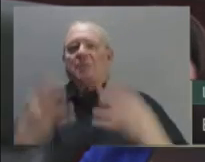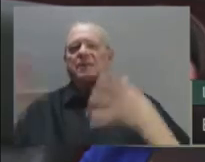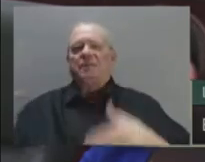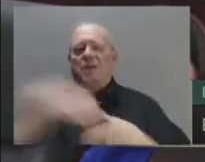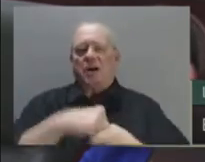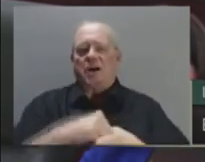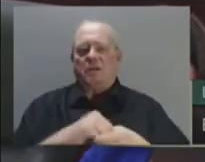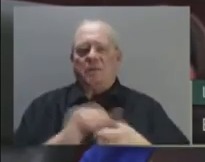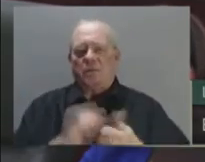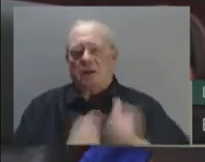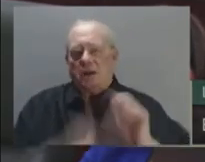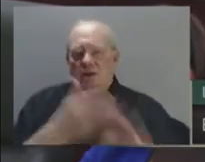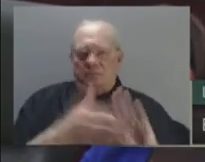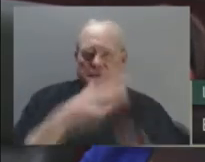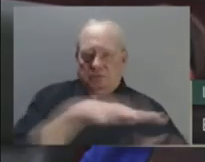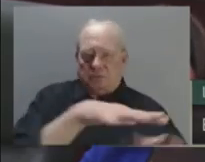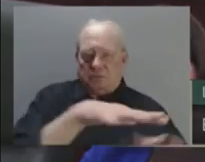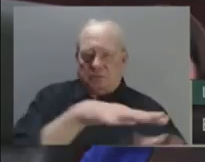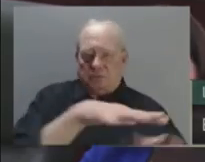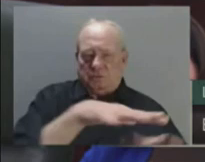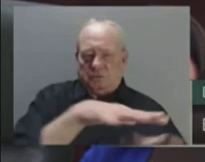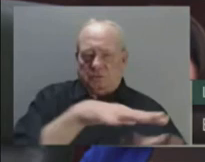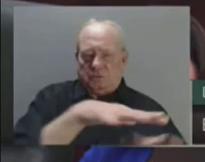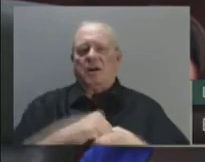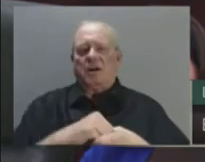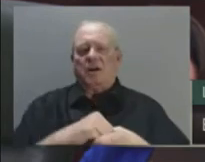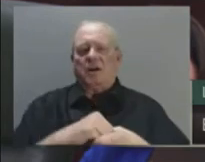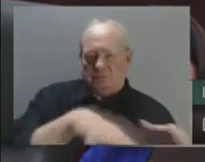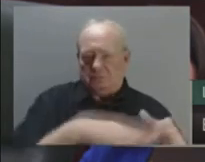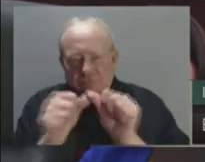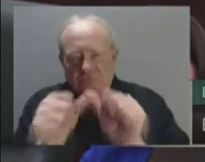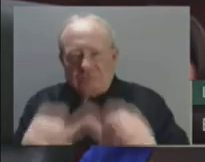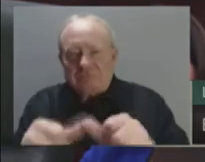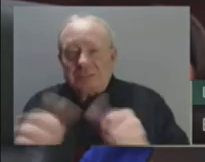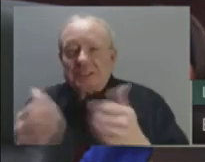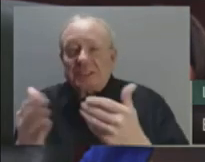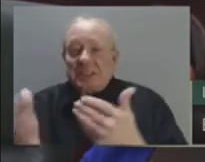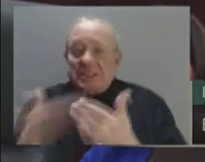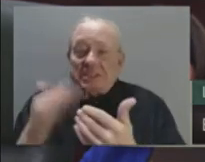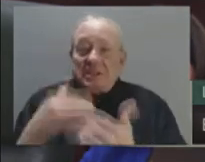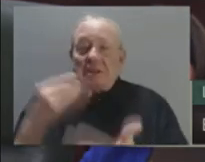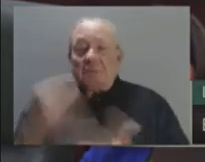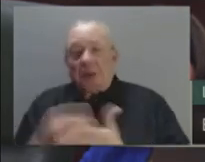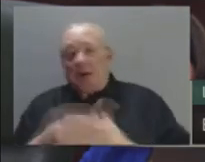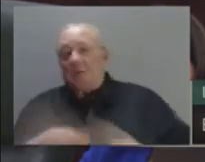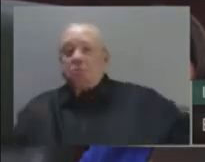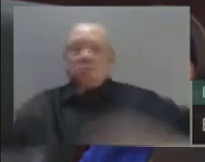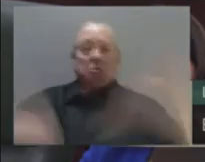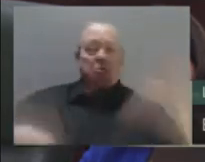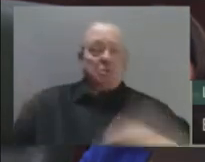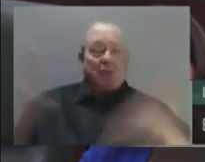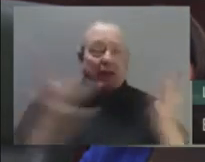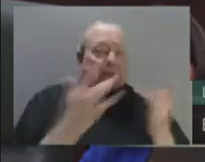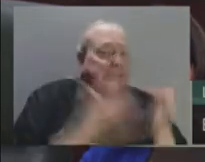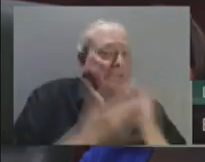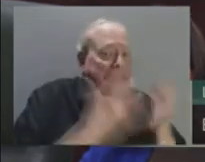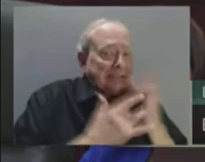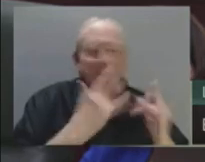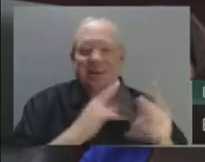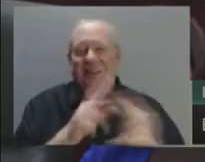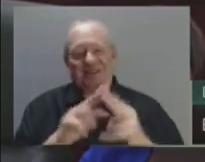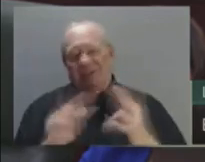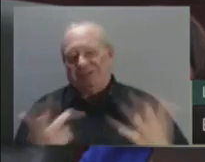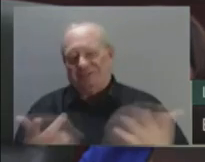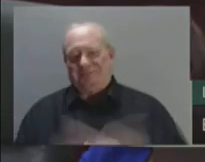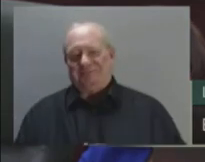We'll implement a fiscal framework for surplus allocation to ensure that Heritage Fund earnings are retained in the